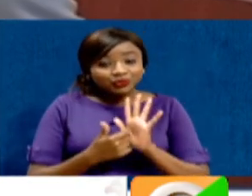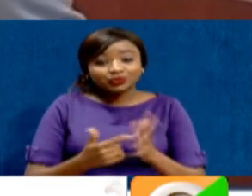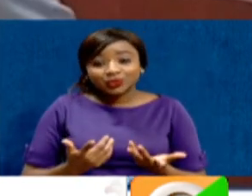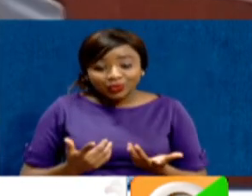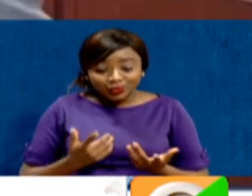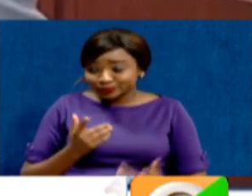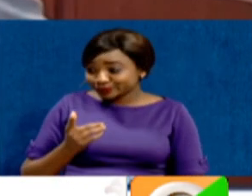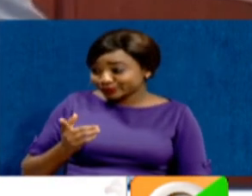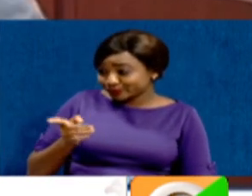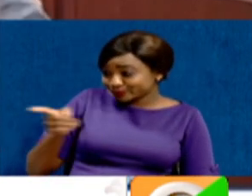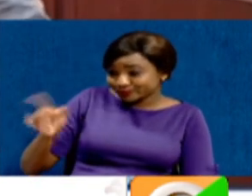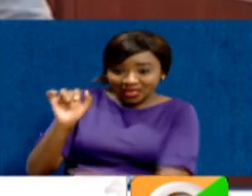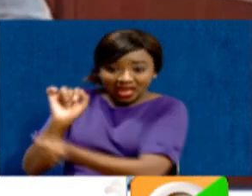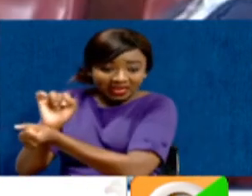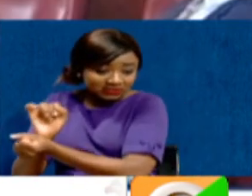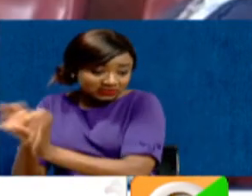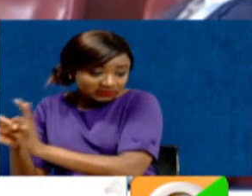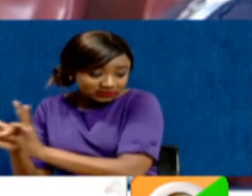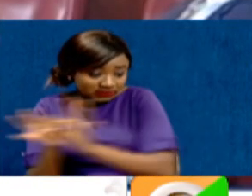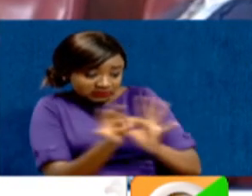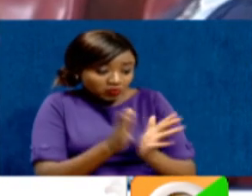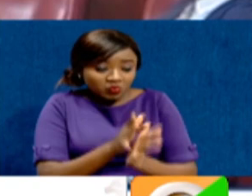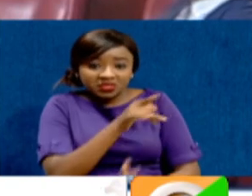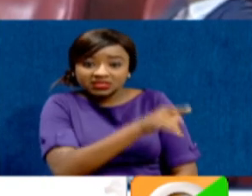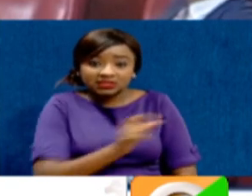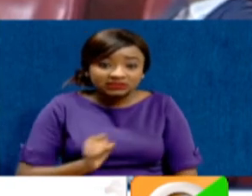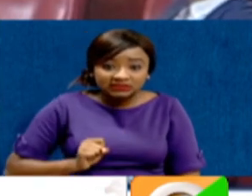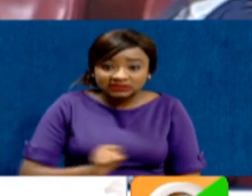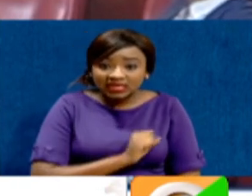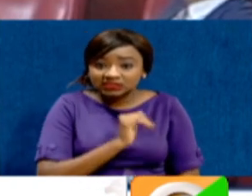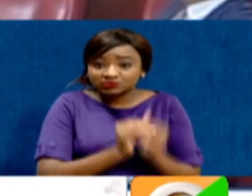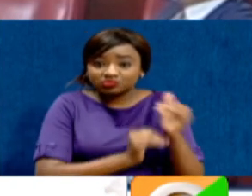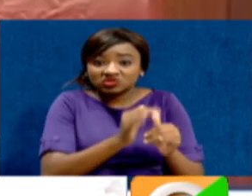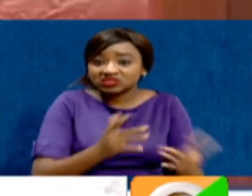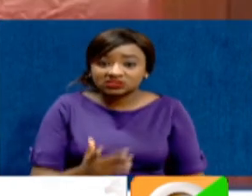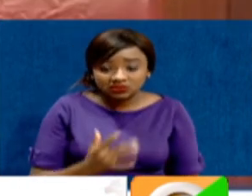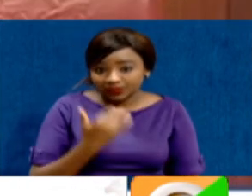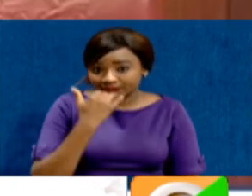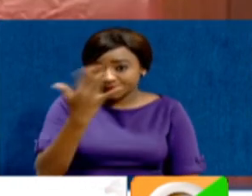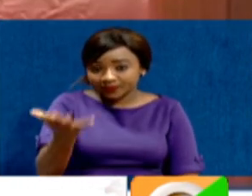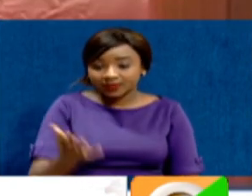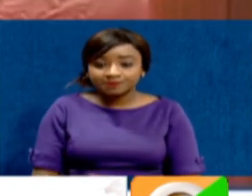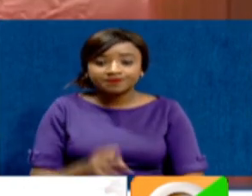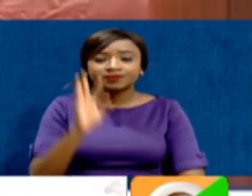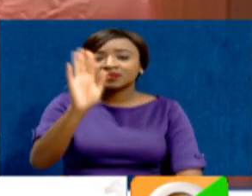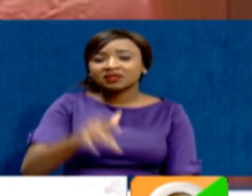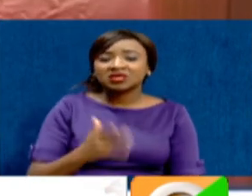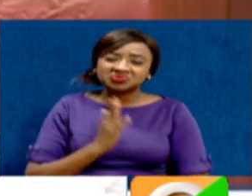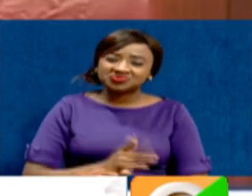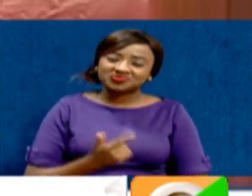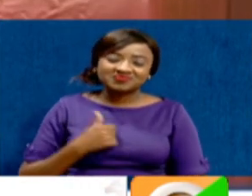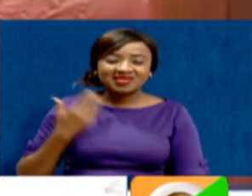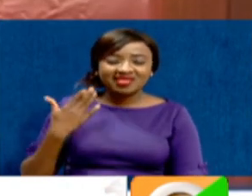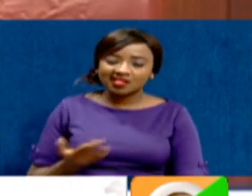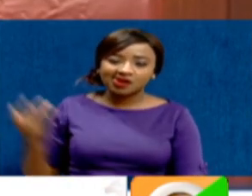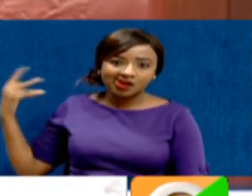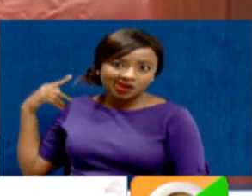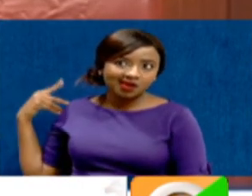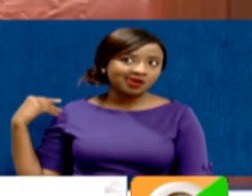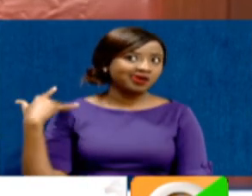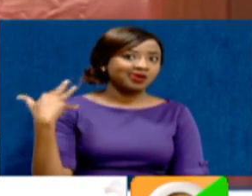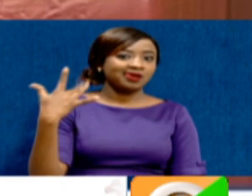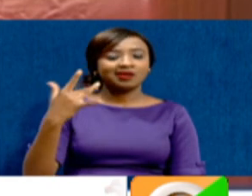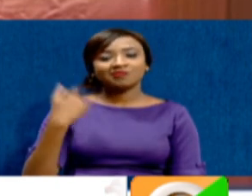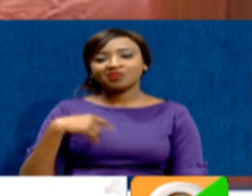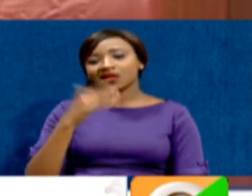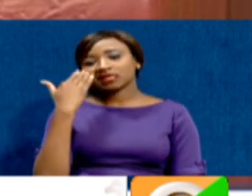between that arrest and this session at all. Mr. Speaker, I have been here long enough and